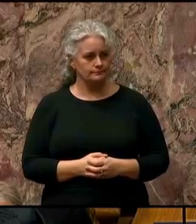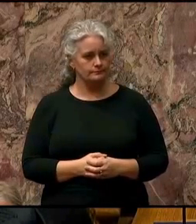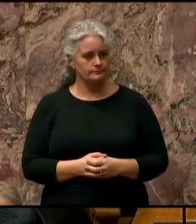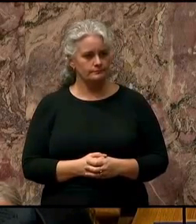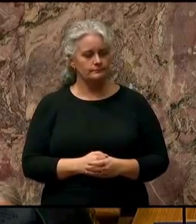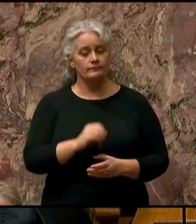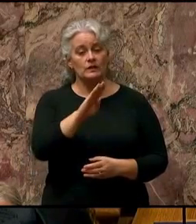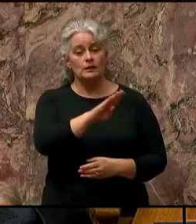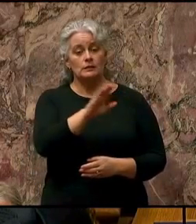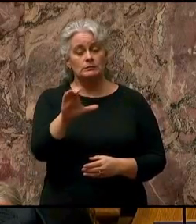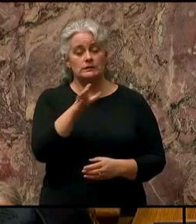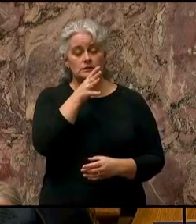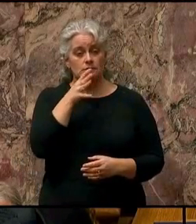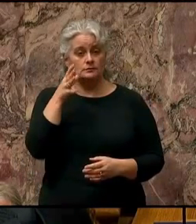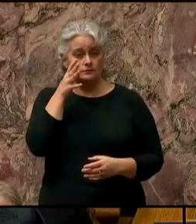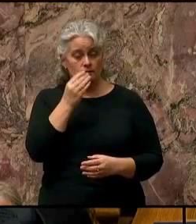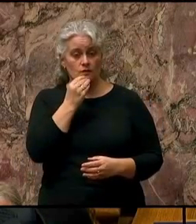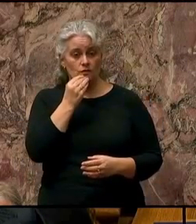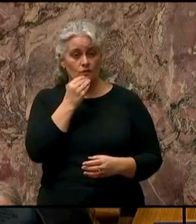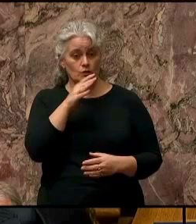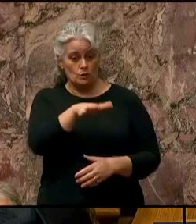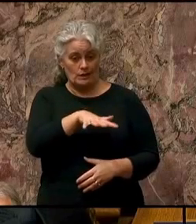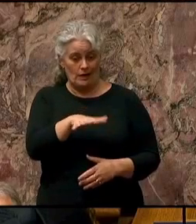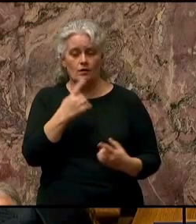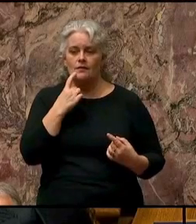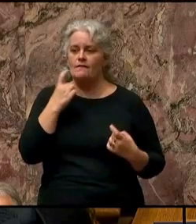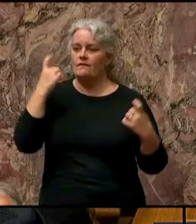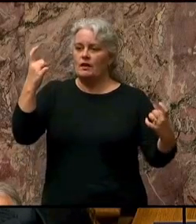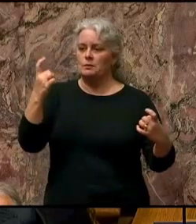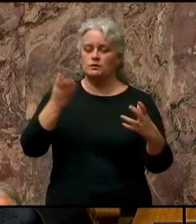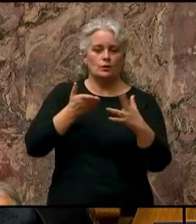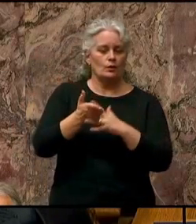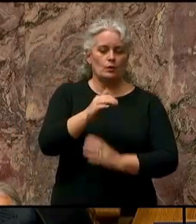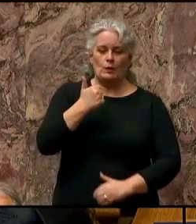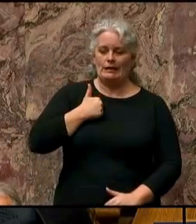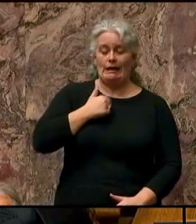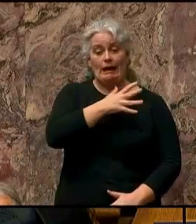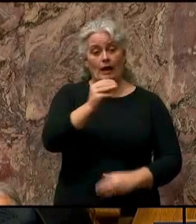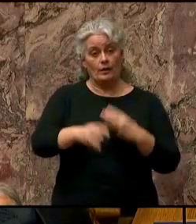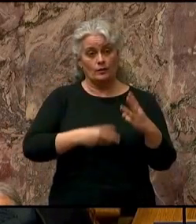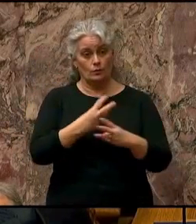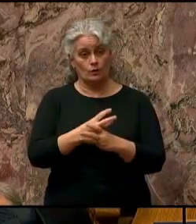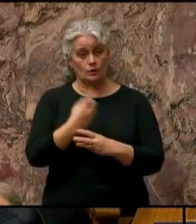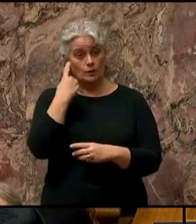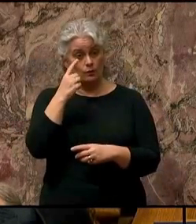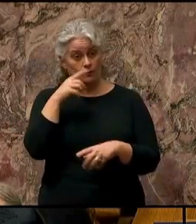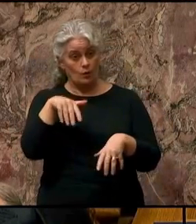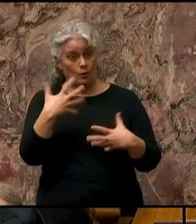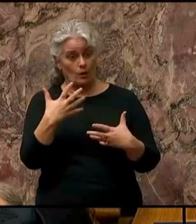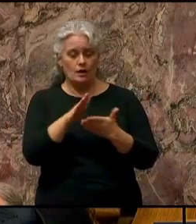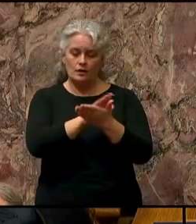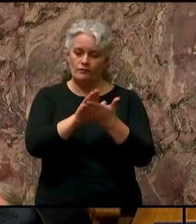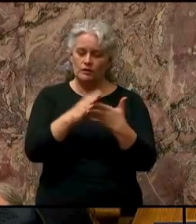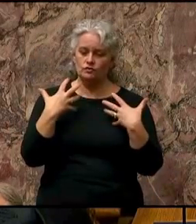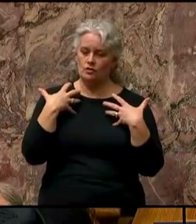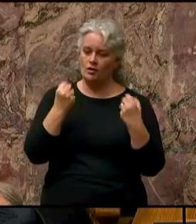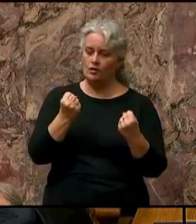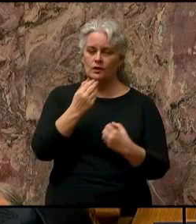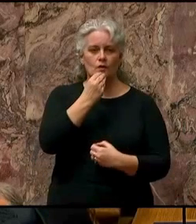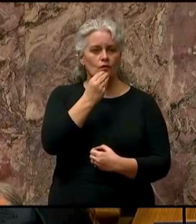BC's agri-food sector is famous throughout Canada and the world for its fresh, healthy food products.